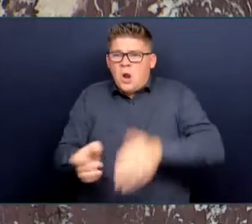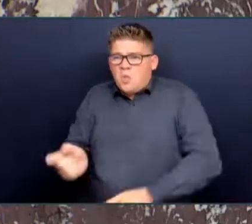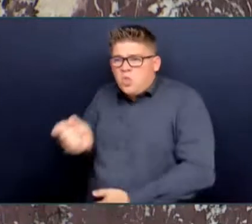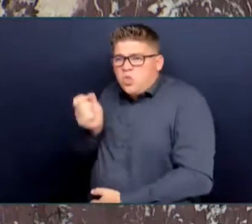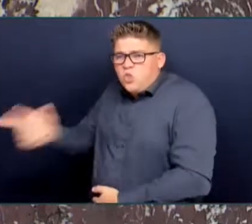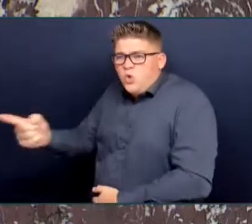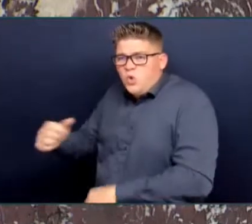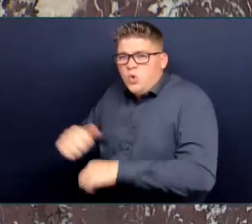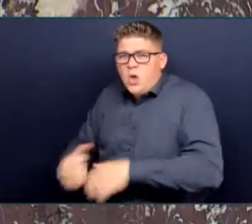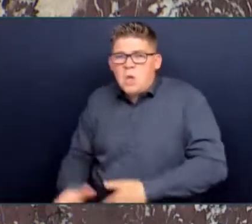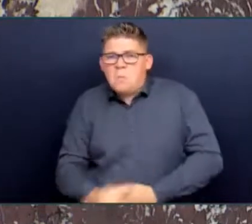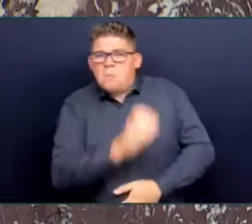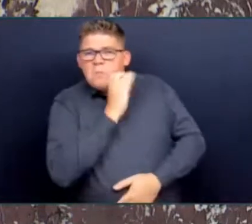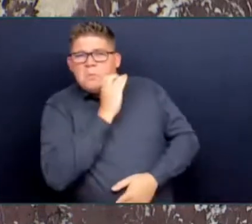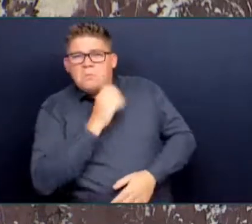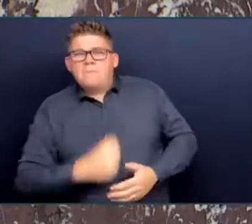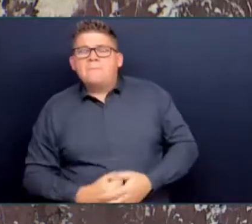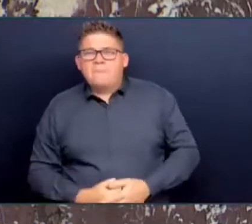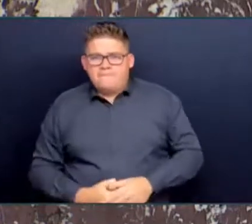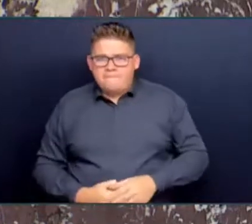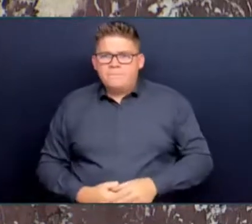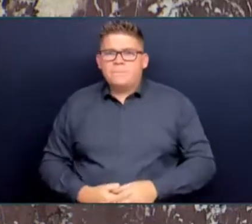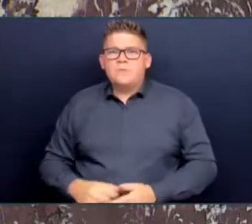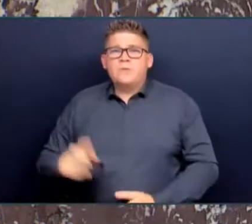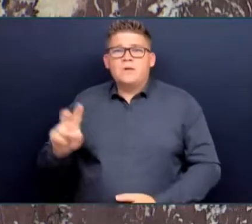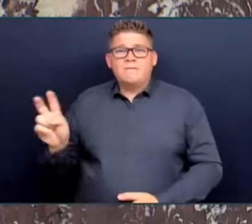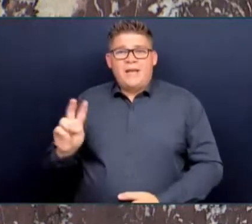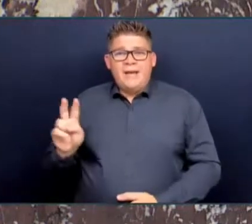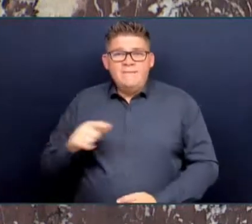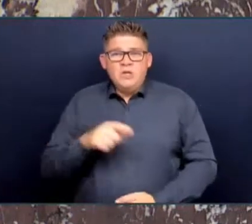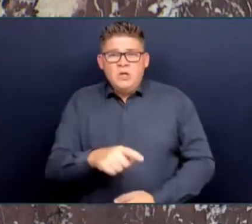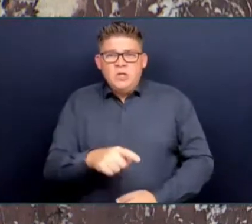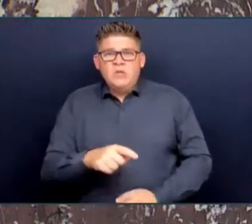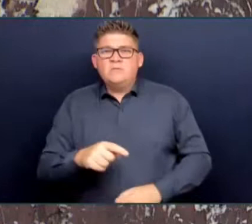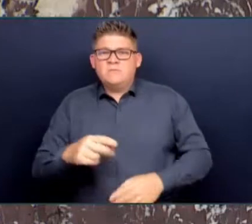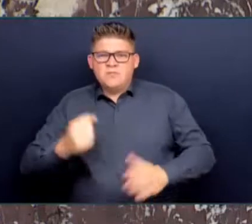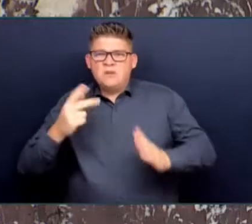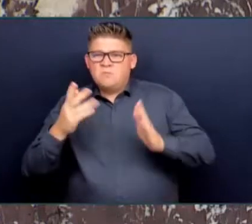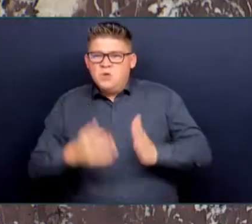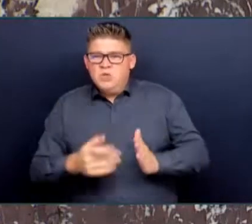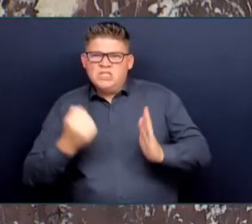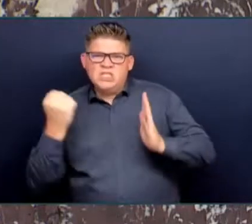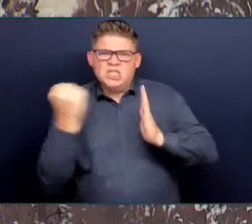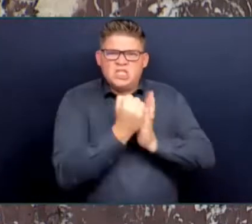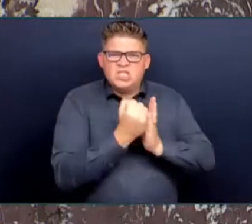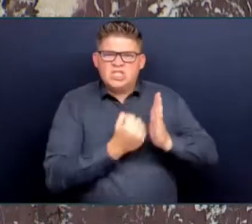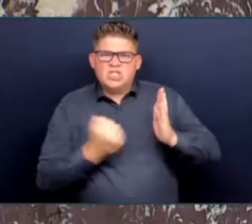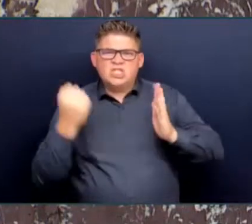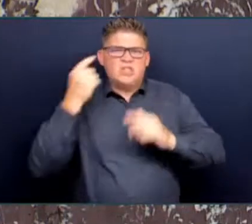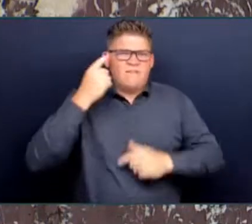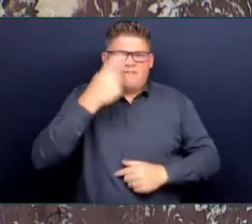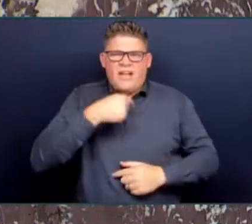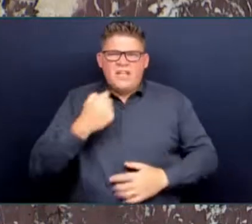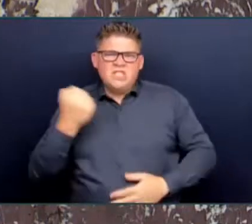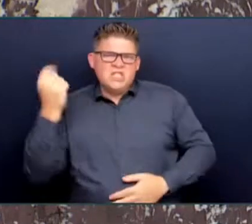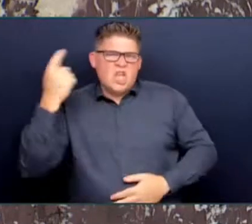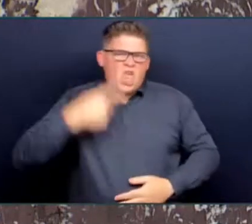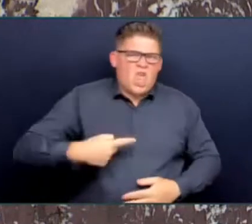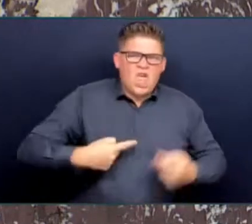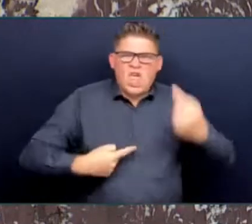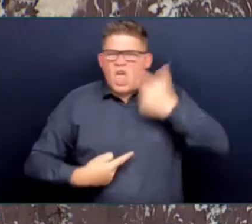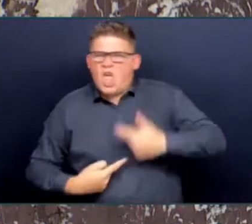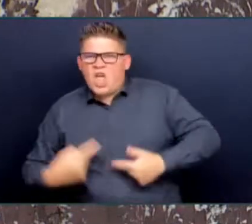Chinatown was attacked by a stranger with a knife. Since the incoming soft-on-crime premier was named premier